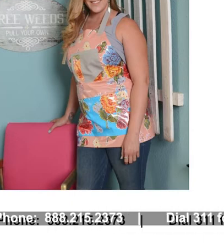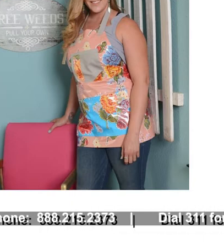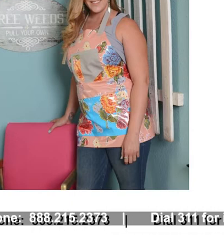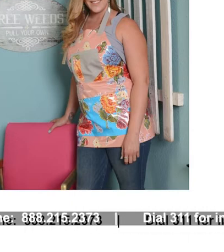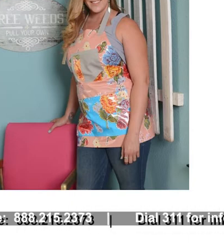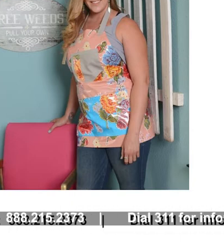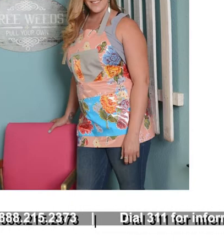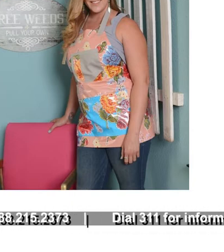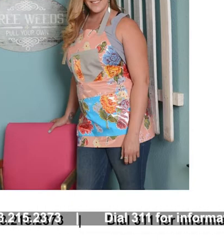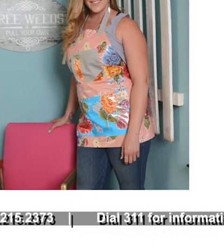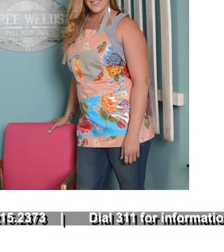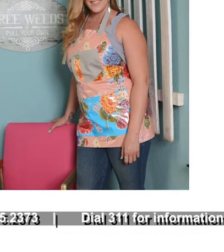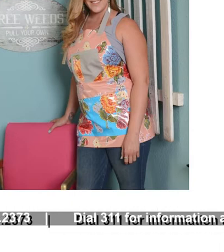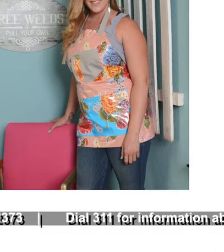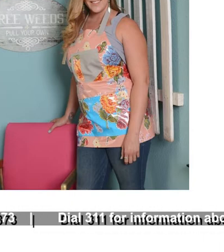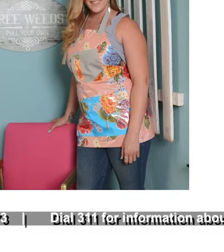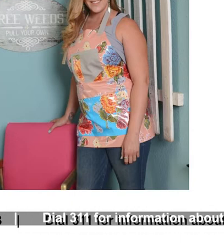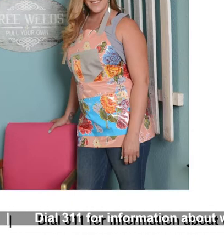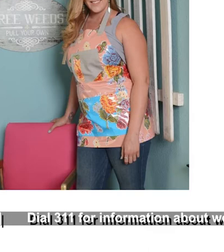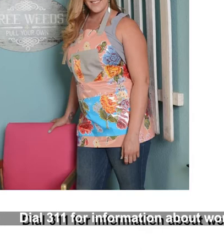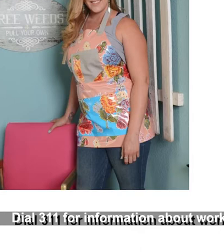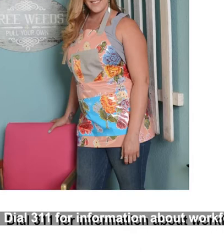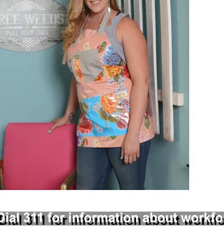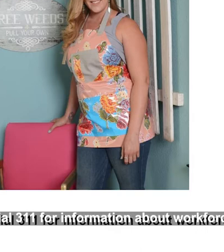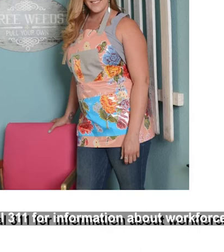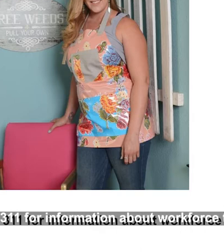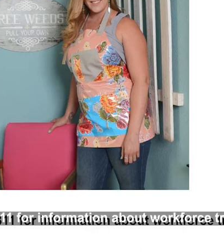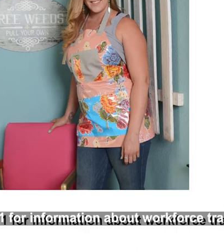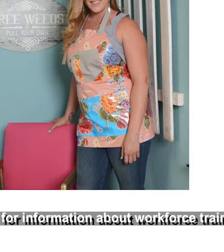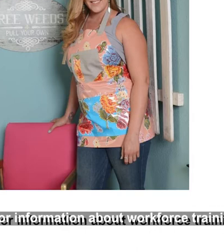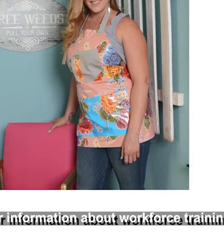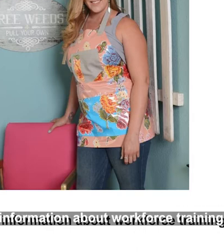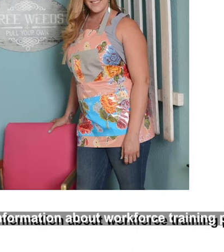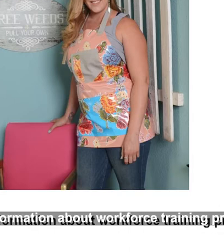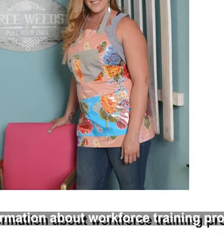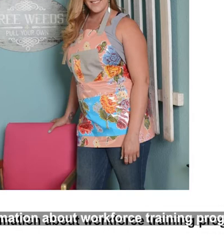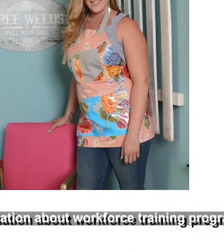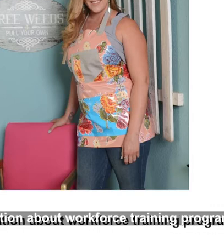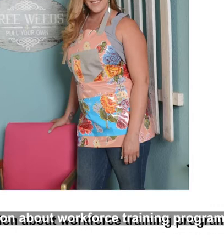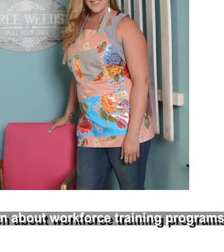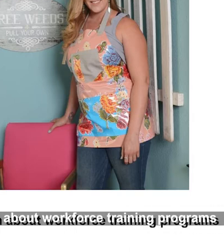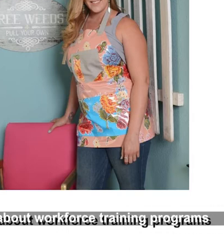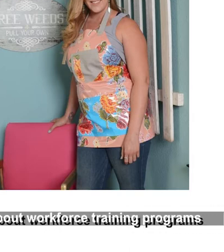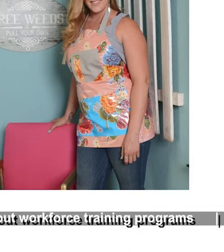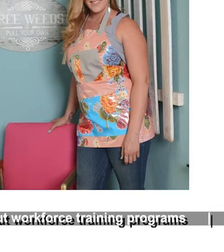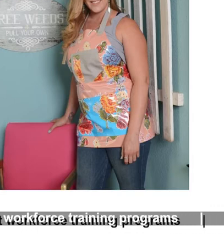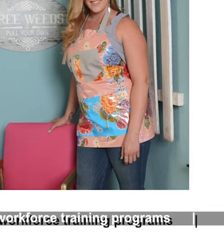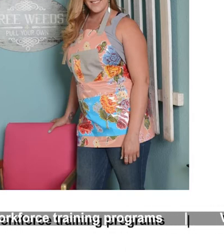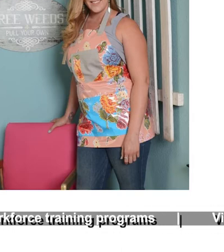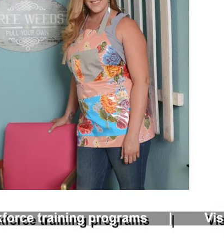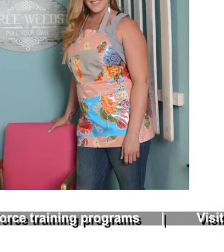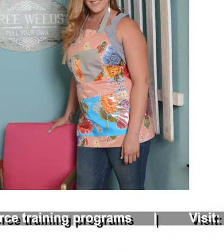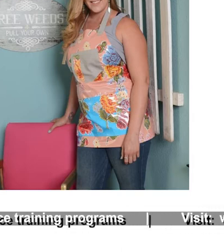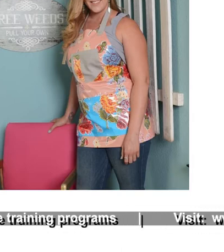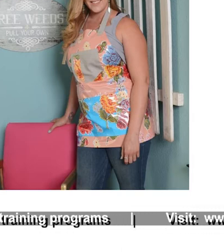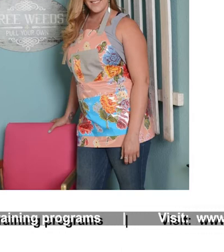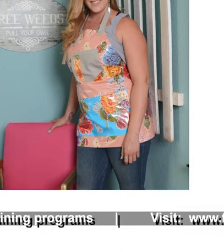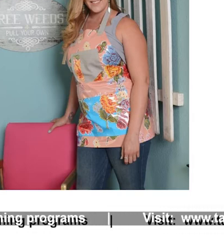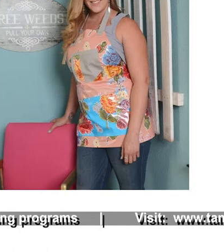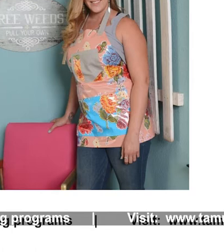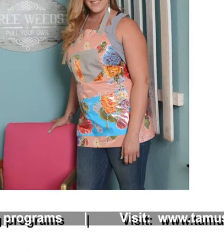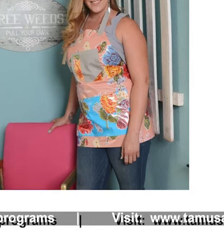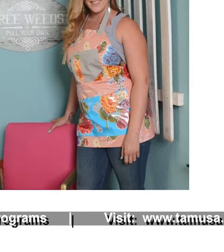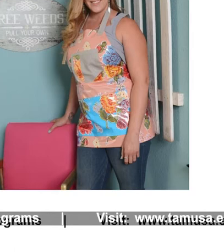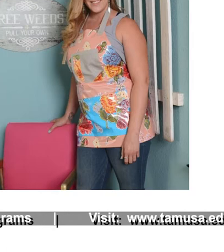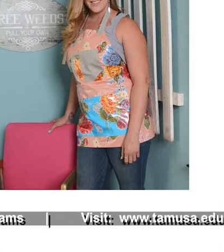a loan client. So she is a business, a women's business center client. Lika has been operating her business, I think for now, maybe